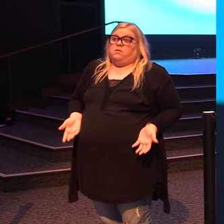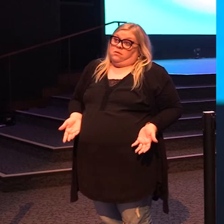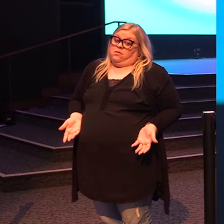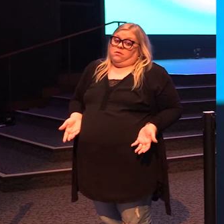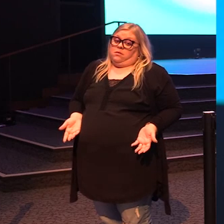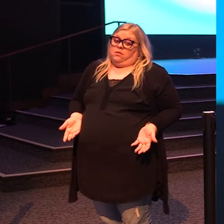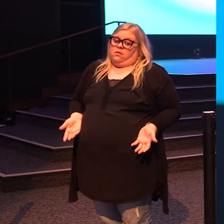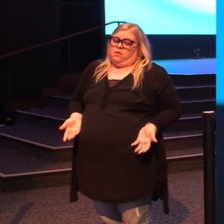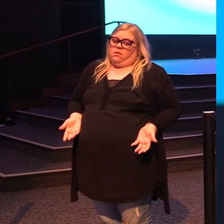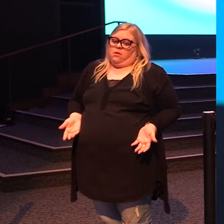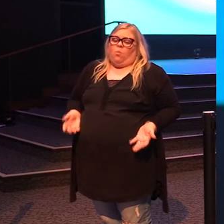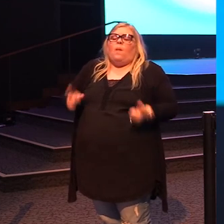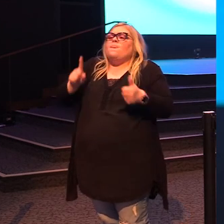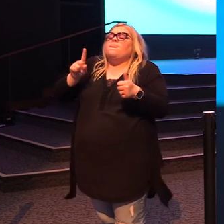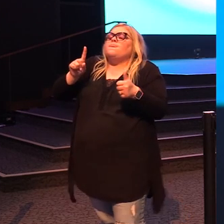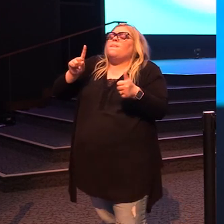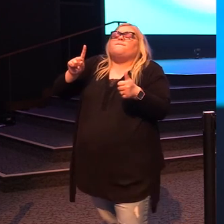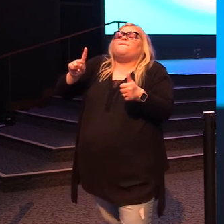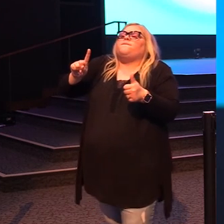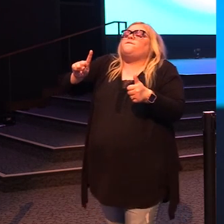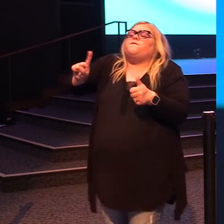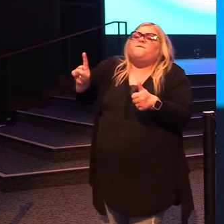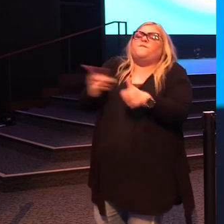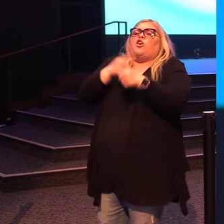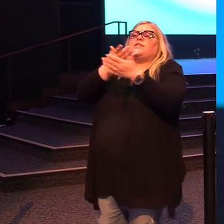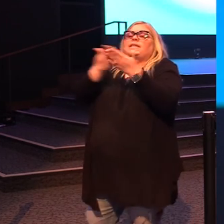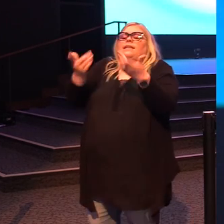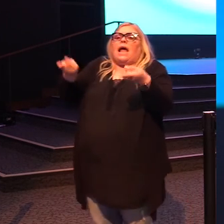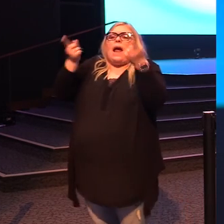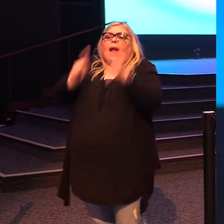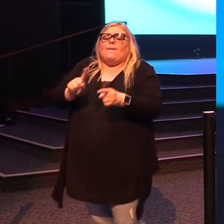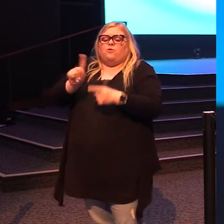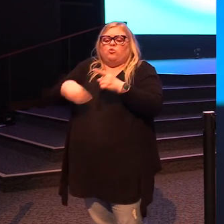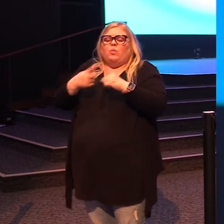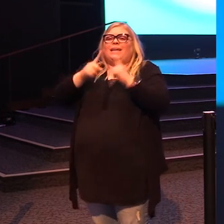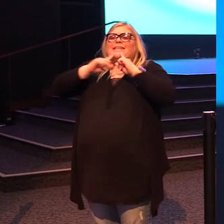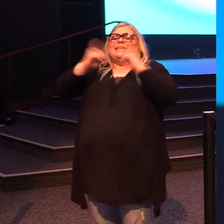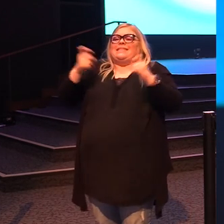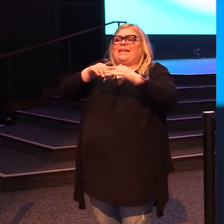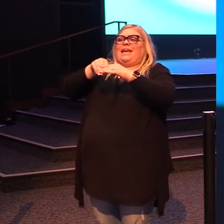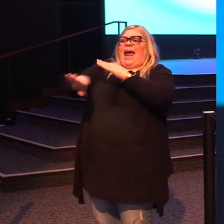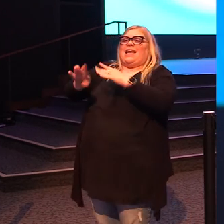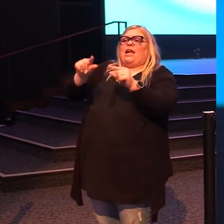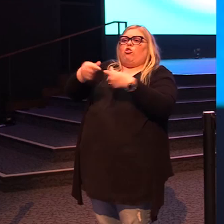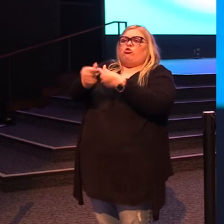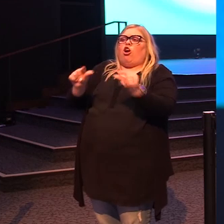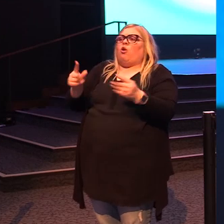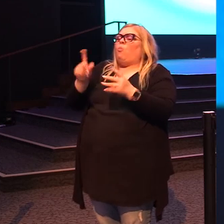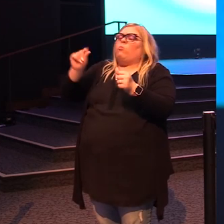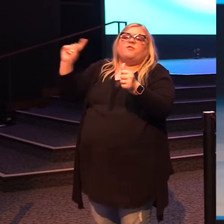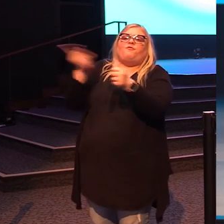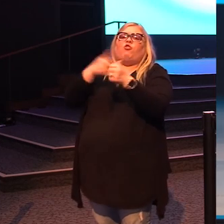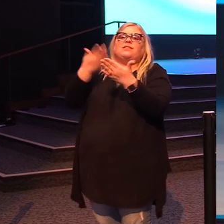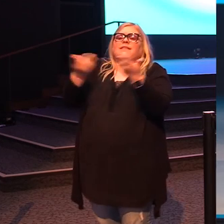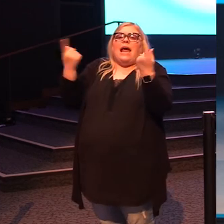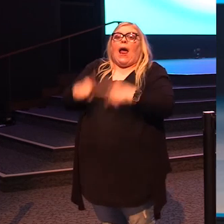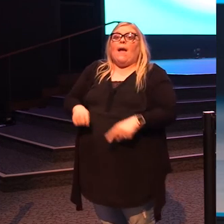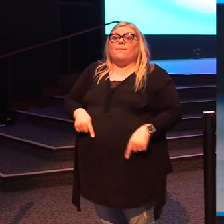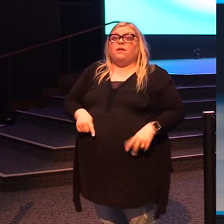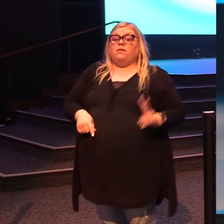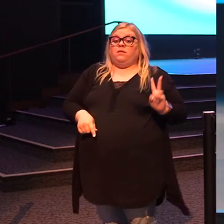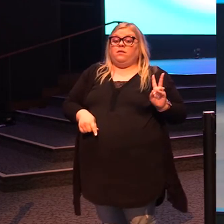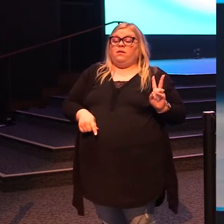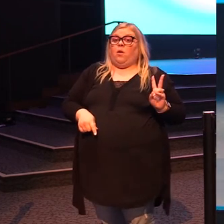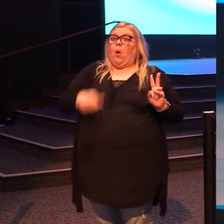What's the very first thing that happened when sin entered the garden? Here